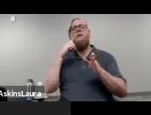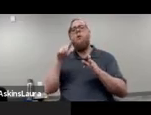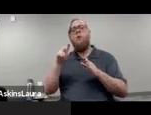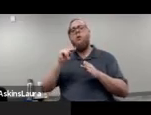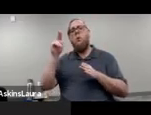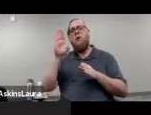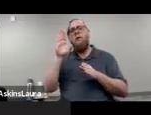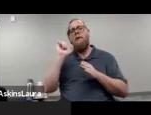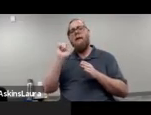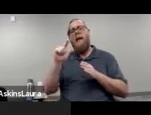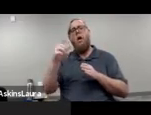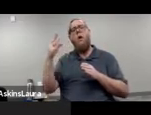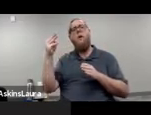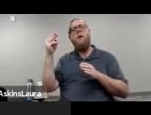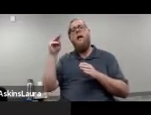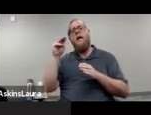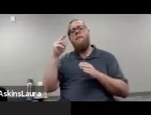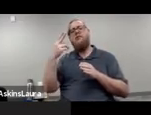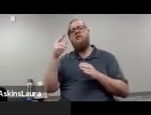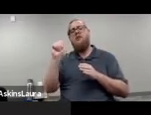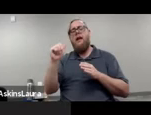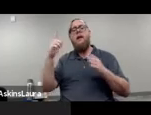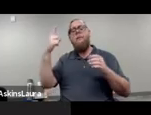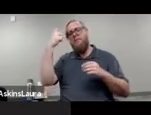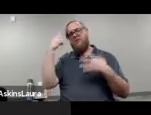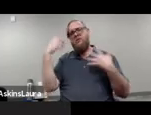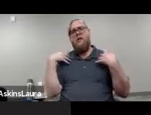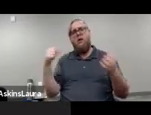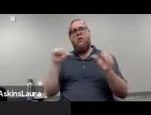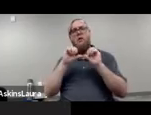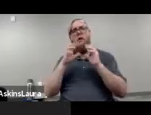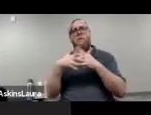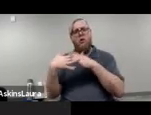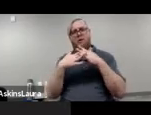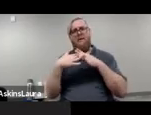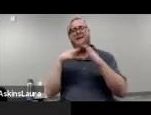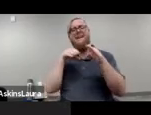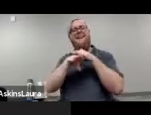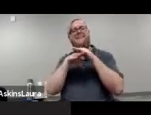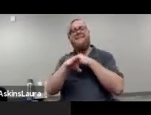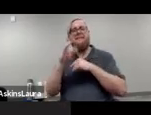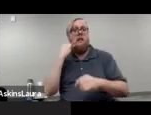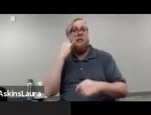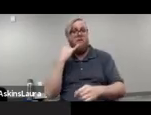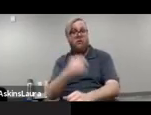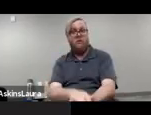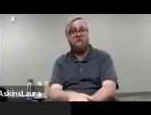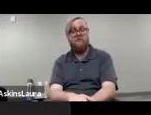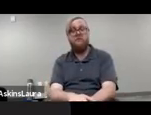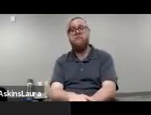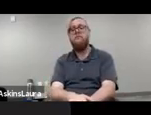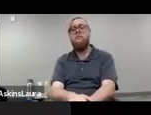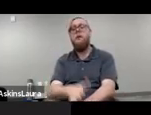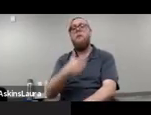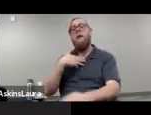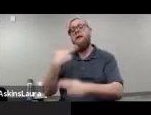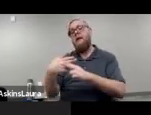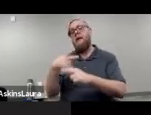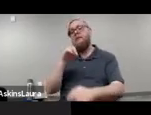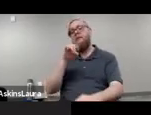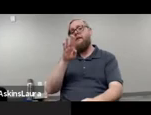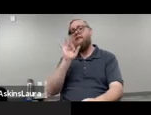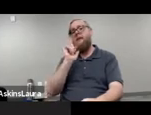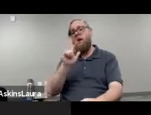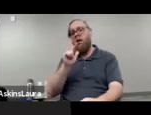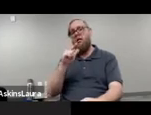MHA, Mental Health America, Program Director and Access California. Yeah. So, um, my name is Danielle